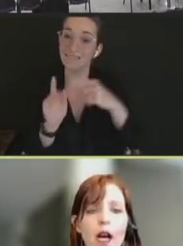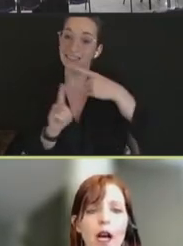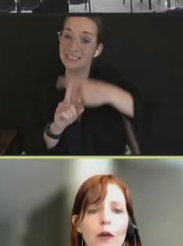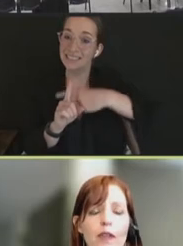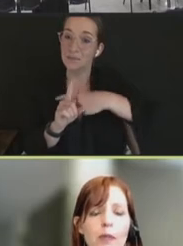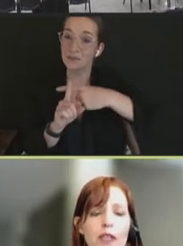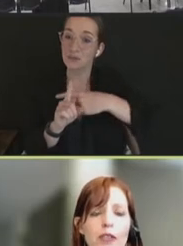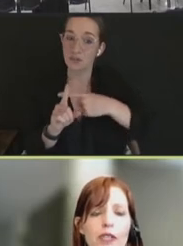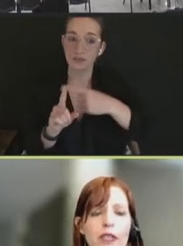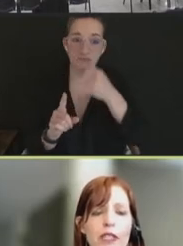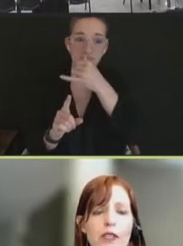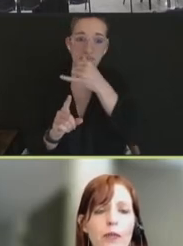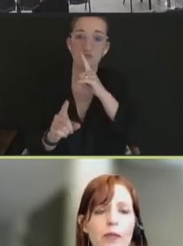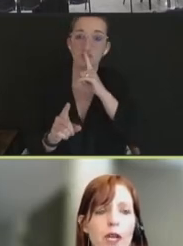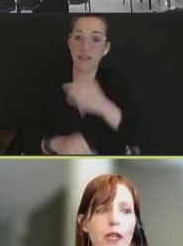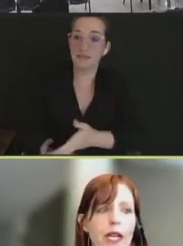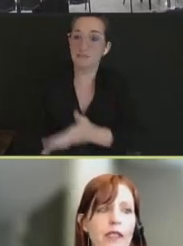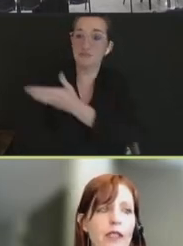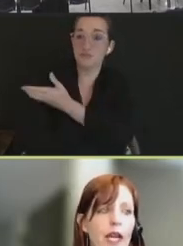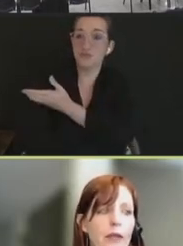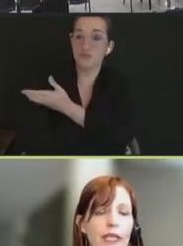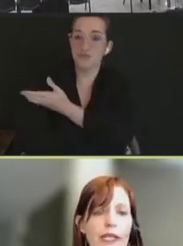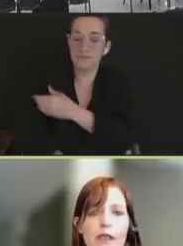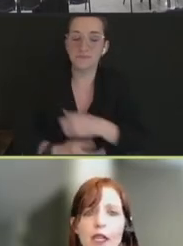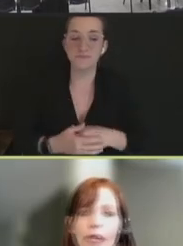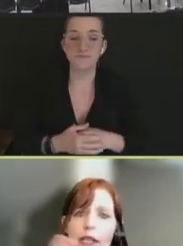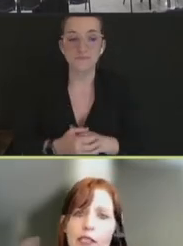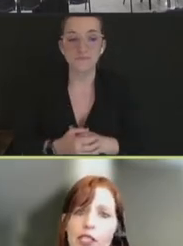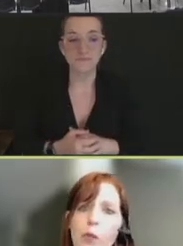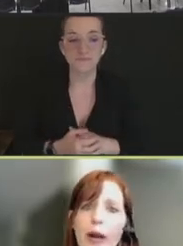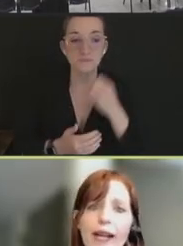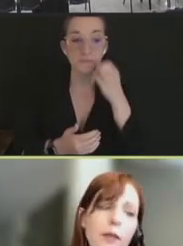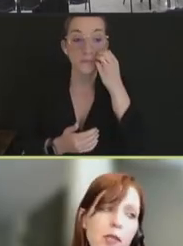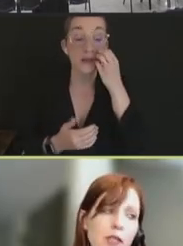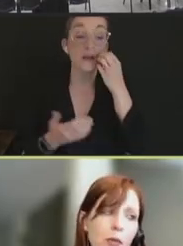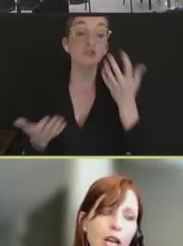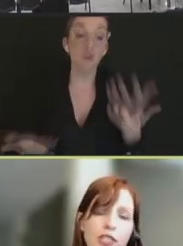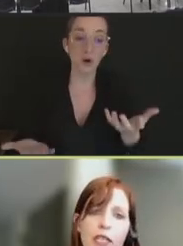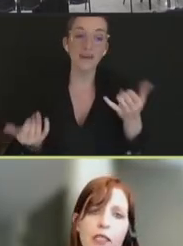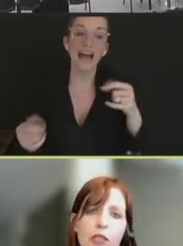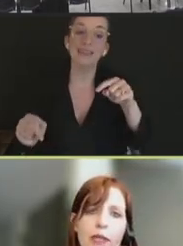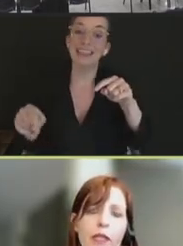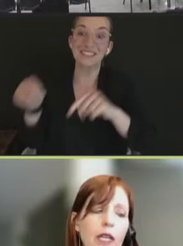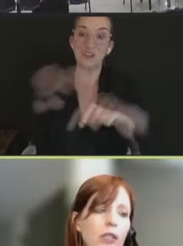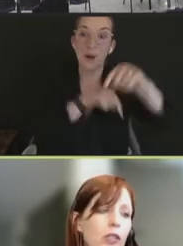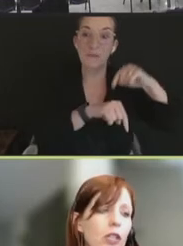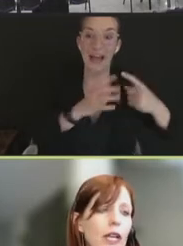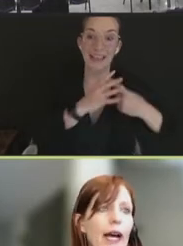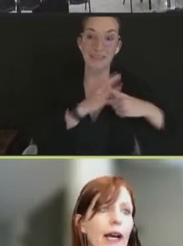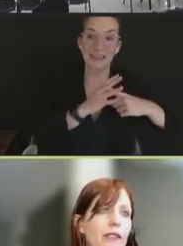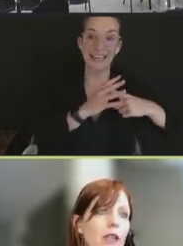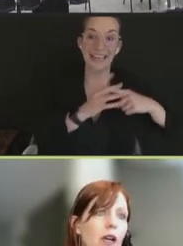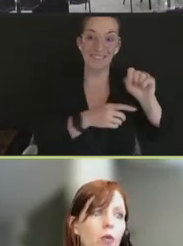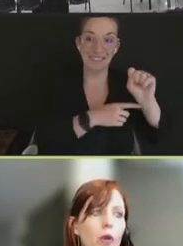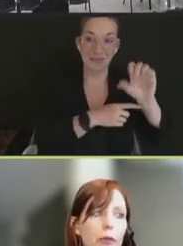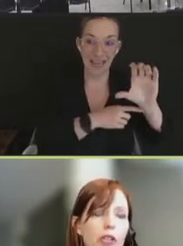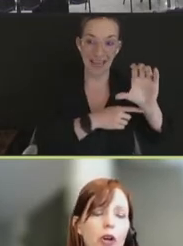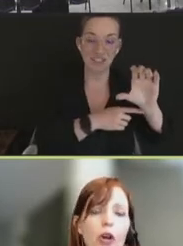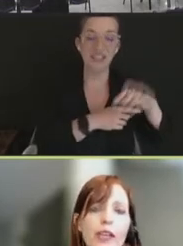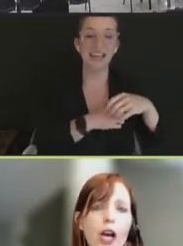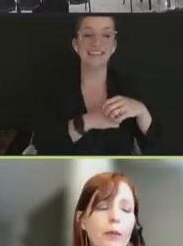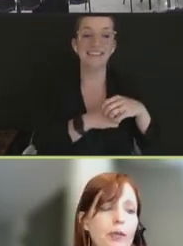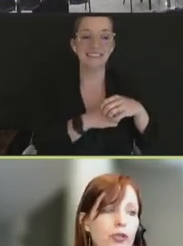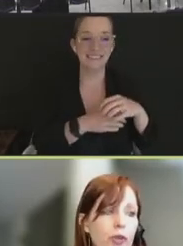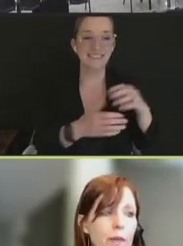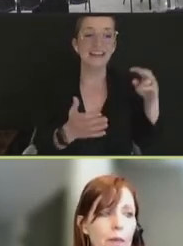we've been using this year. Next slide, please. Now let's go back up the supply chain a little bit and look at what we would